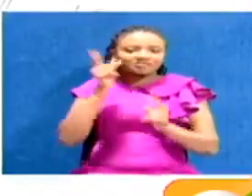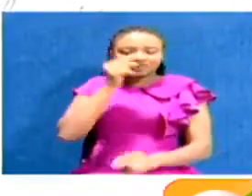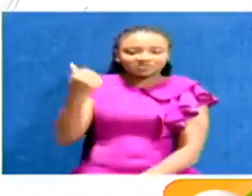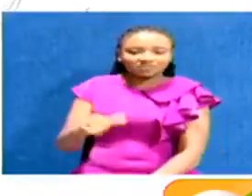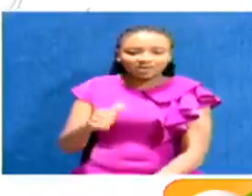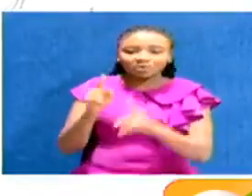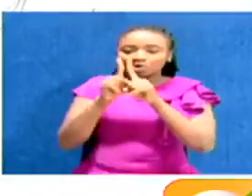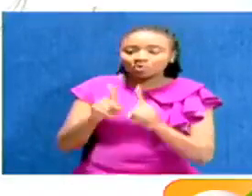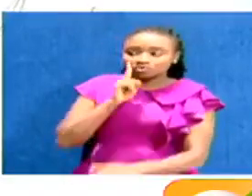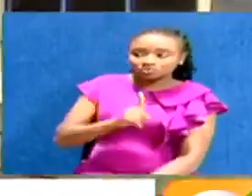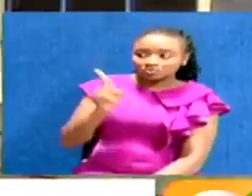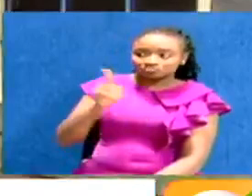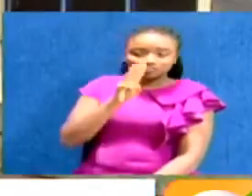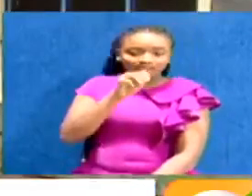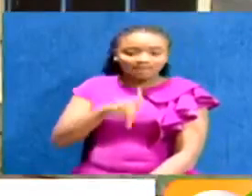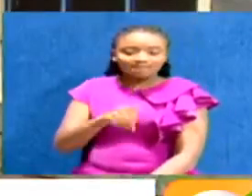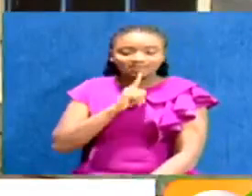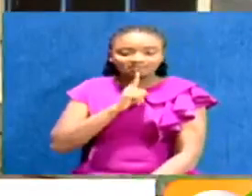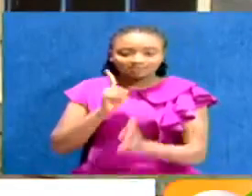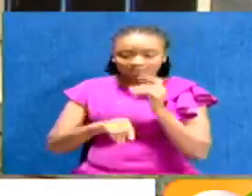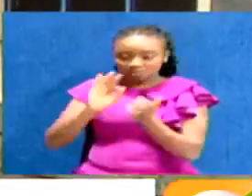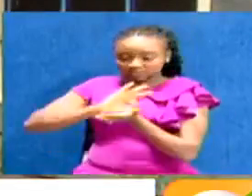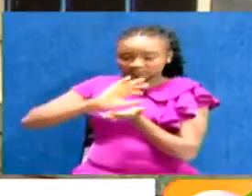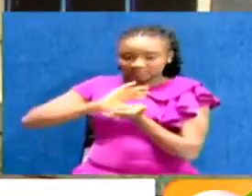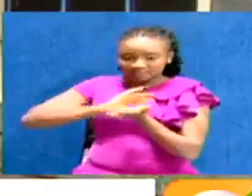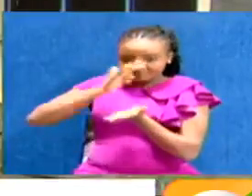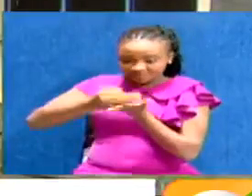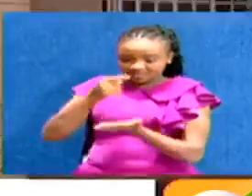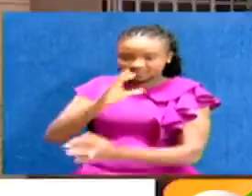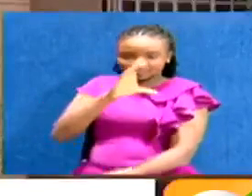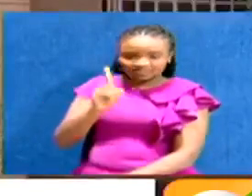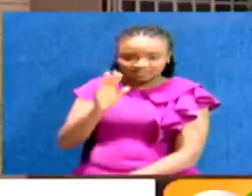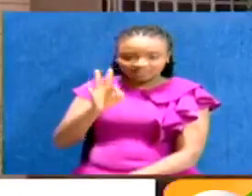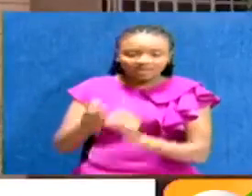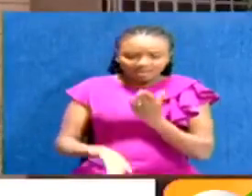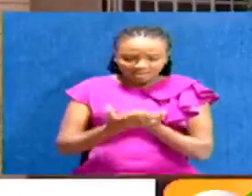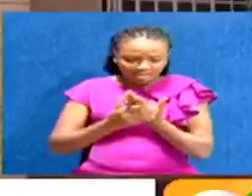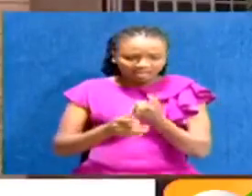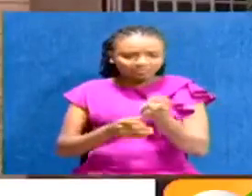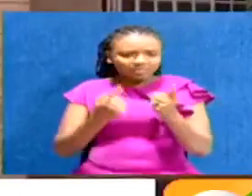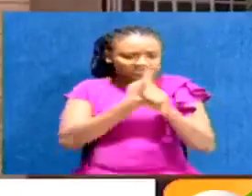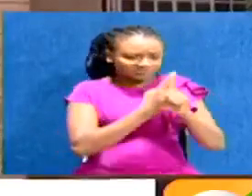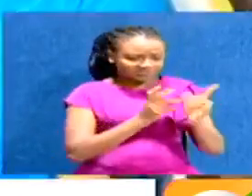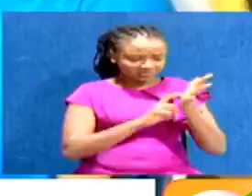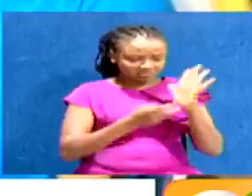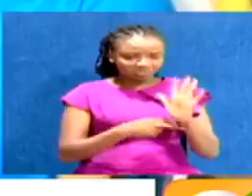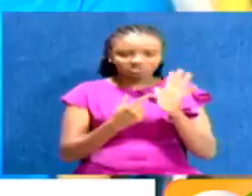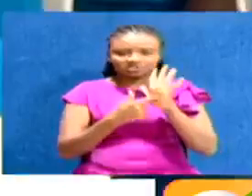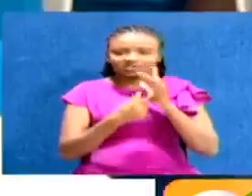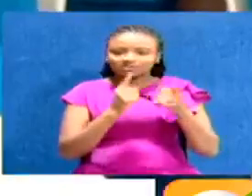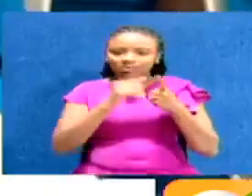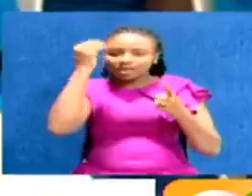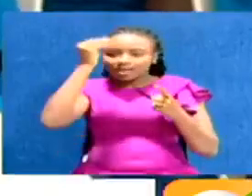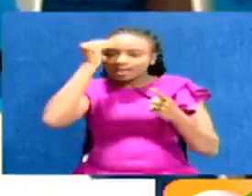Member of Parliament, NGCDF monies are used to fund various projects in the constituencies, one of them being education